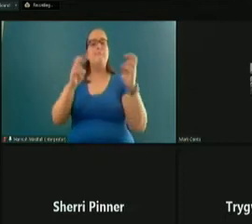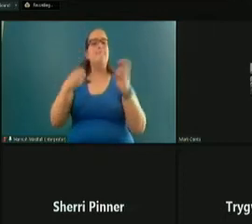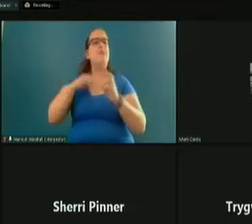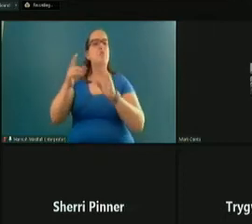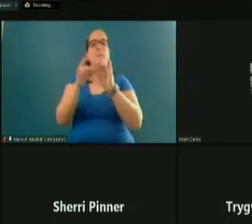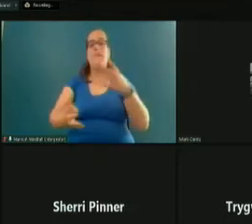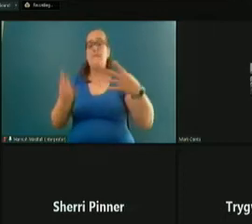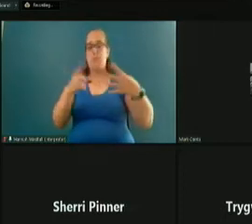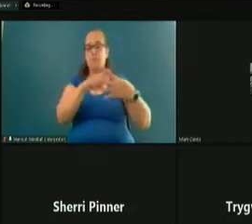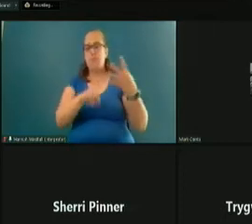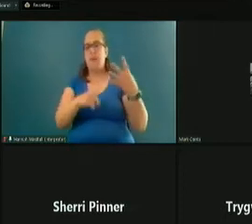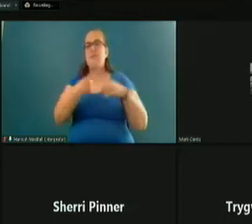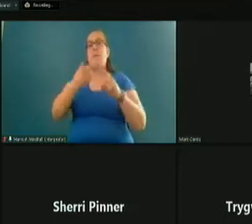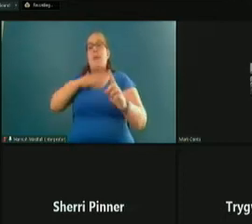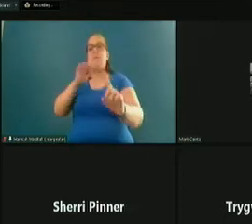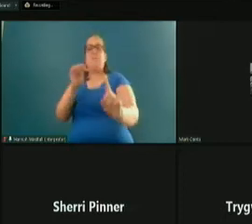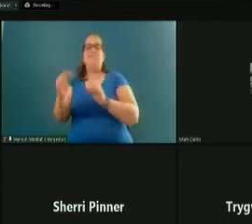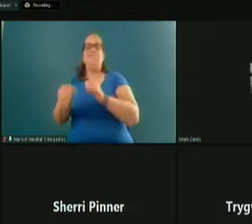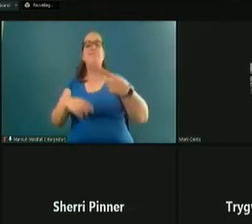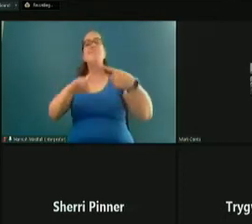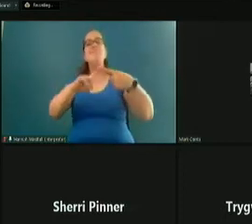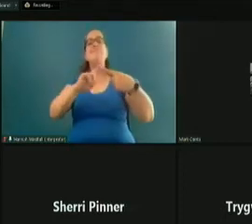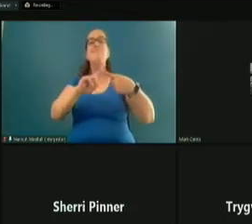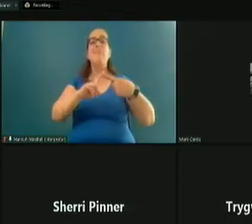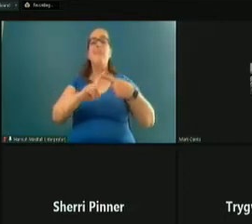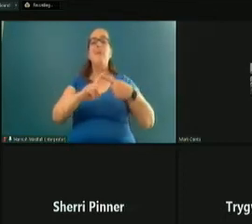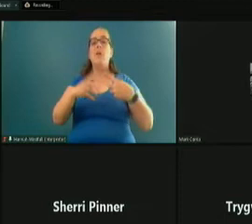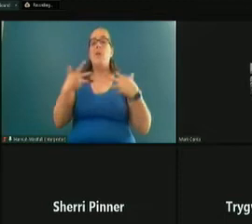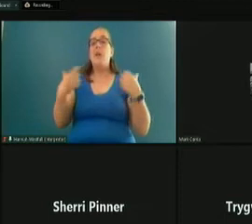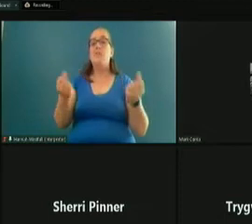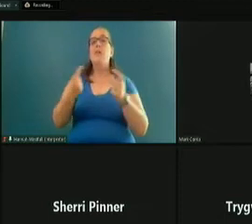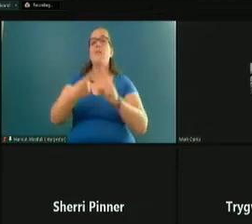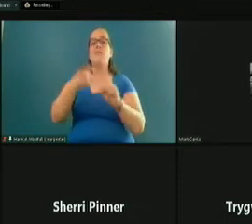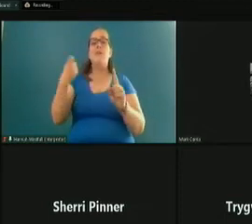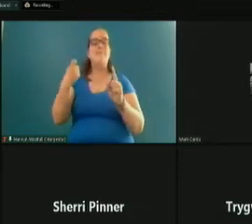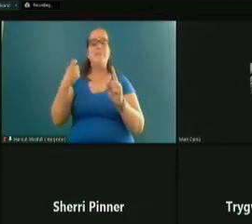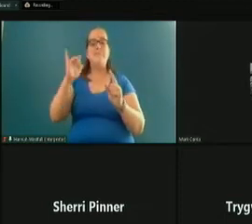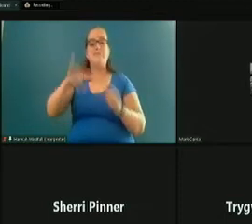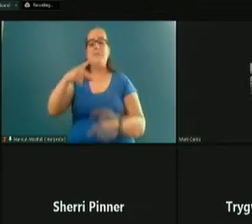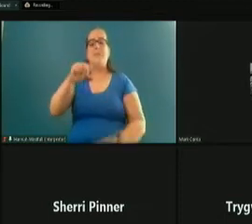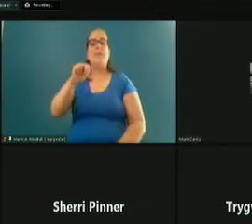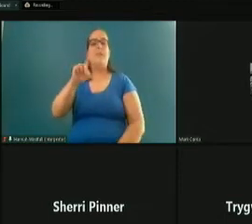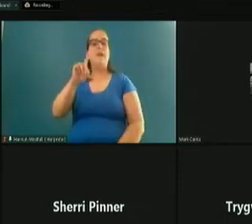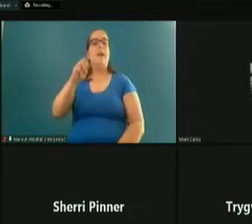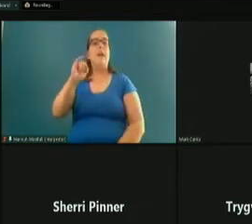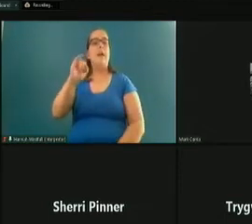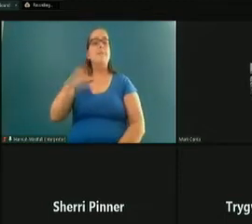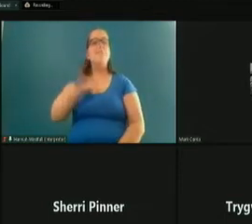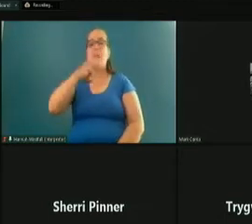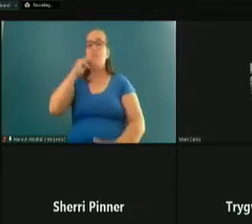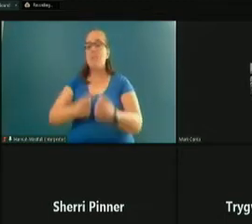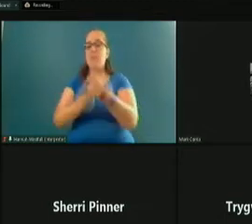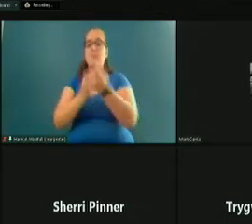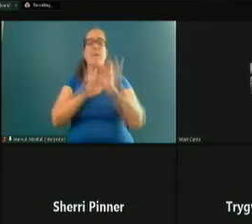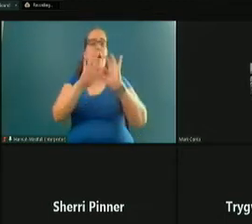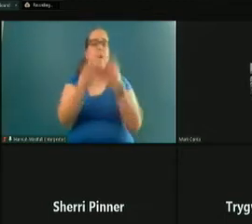four from my perspective. Number one is recovering from the pandemic that we're experiencing, supporting our families, our